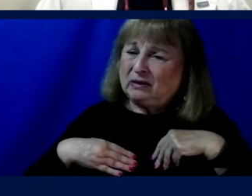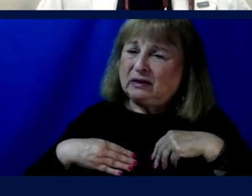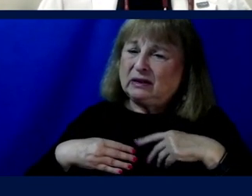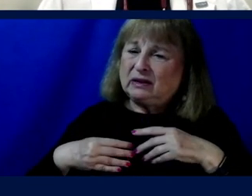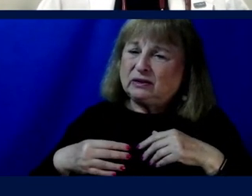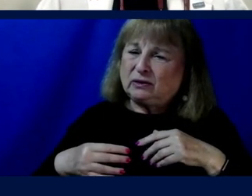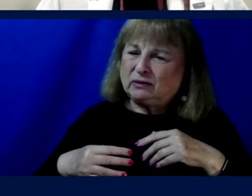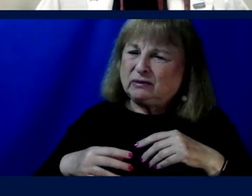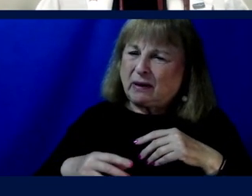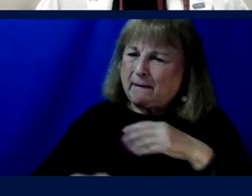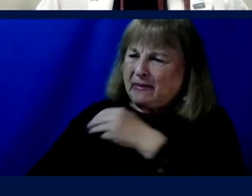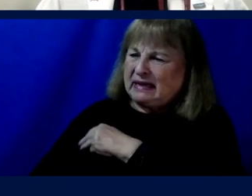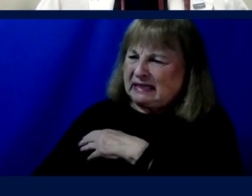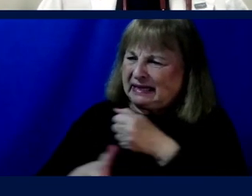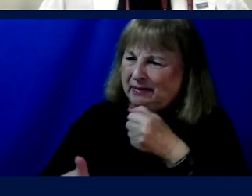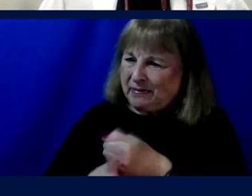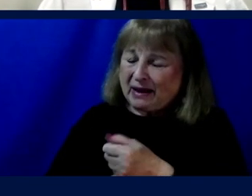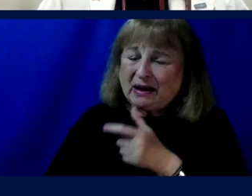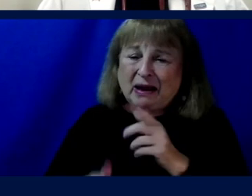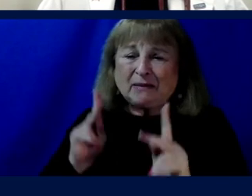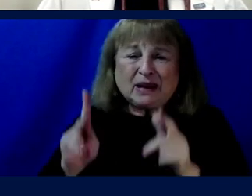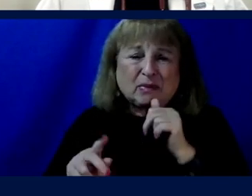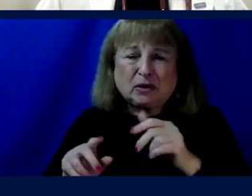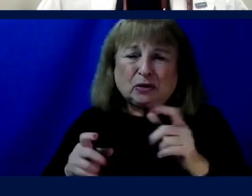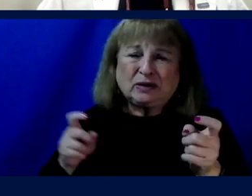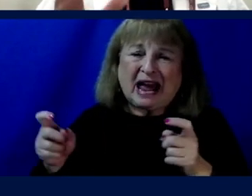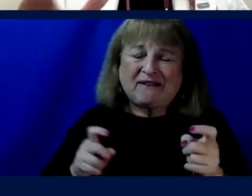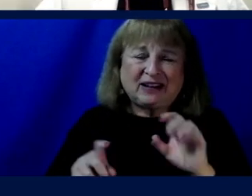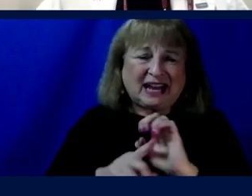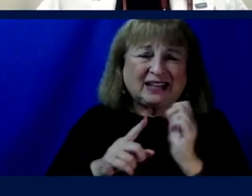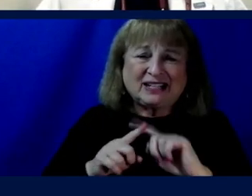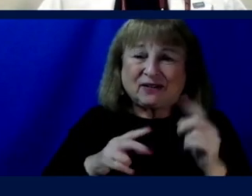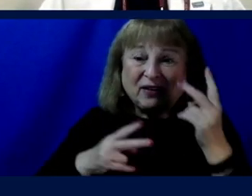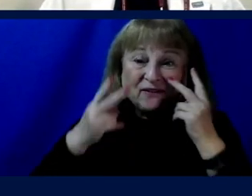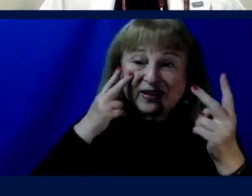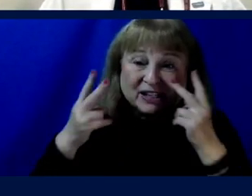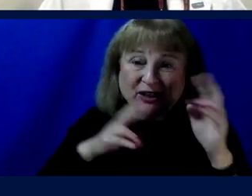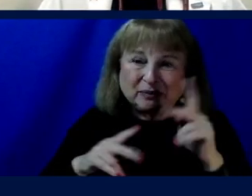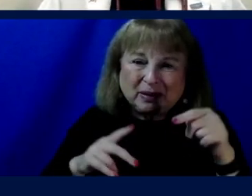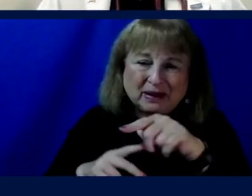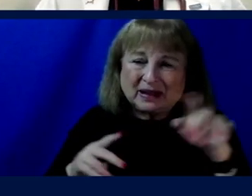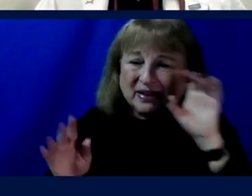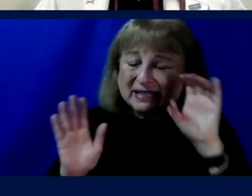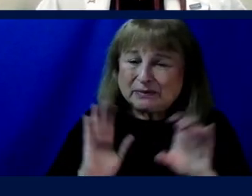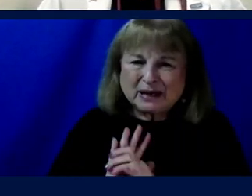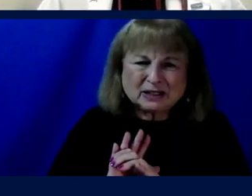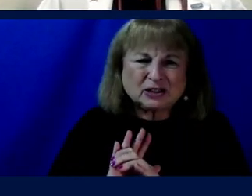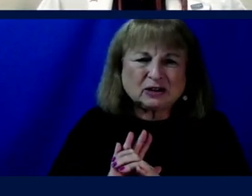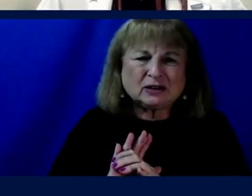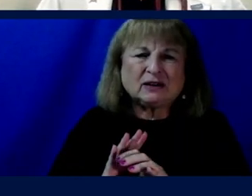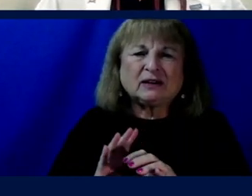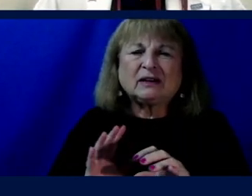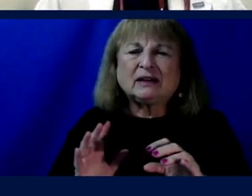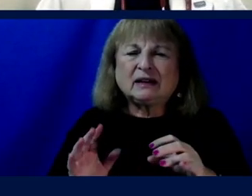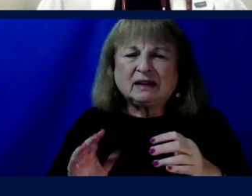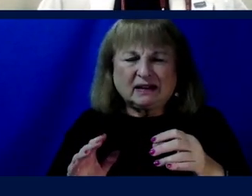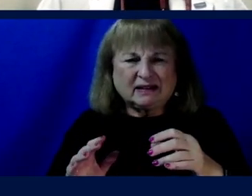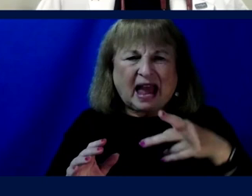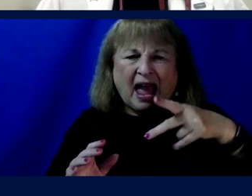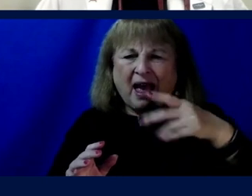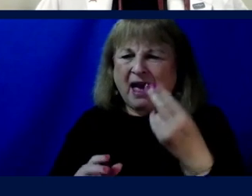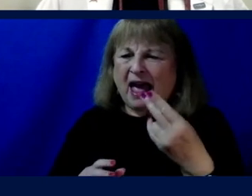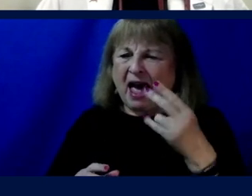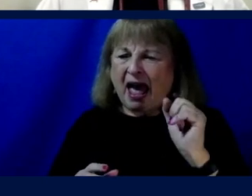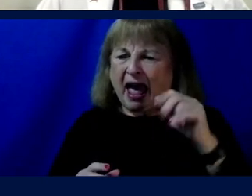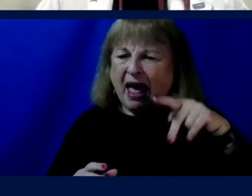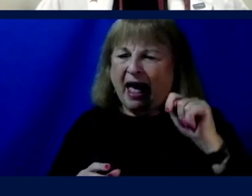loss. People who navigate the environment with different vision, like the people featured in this picture, use tactiles and haptic feedback and